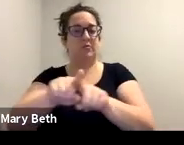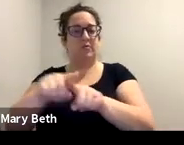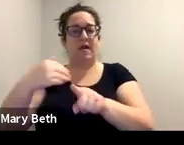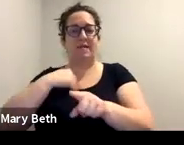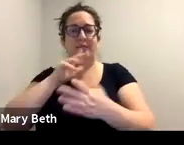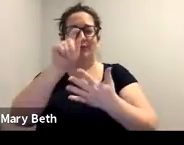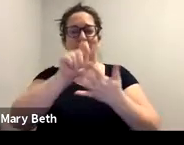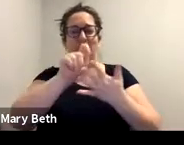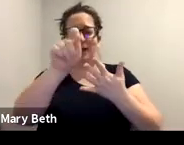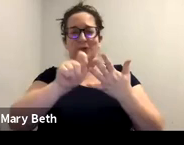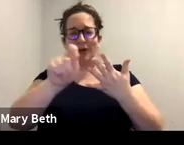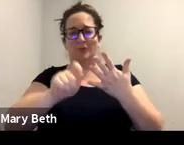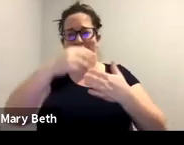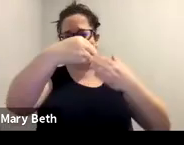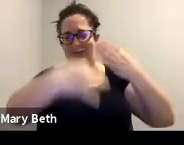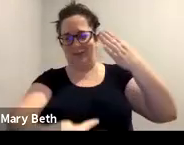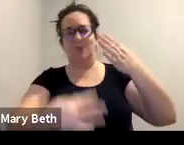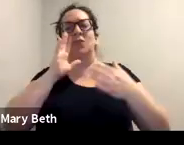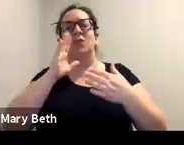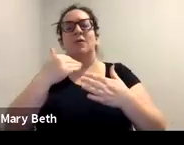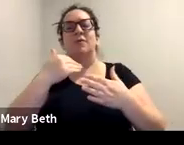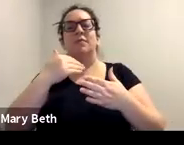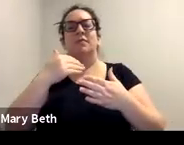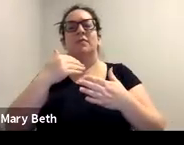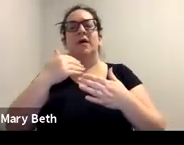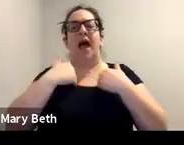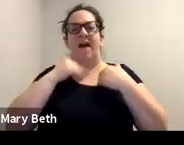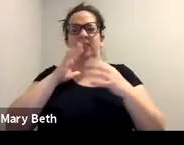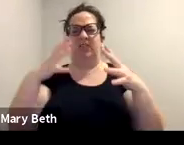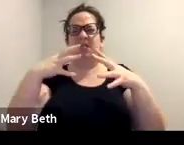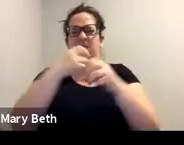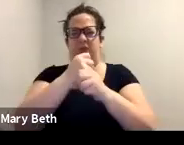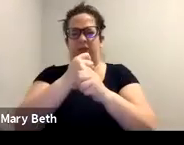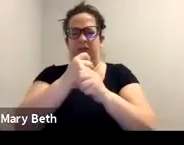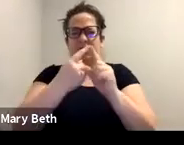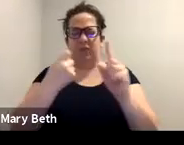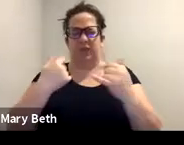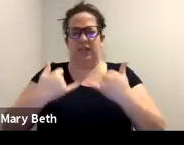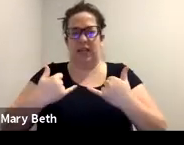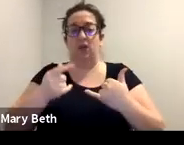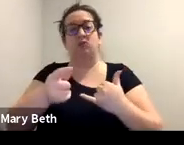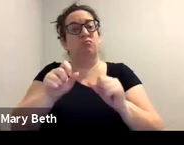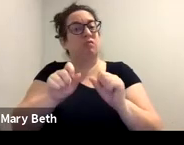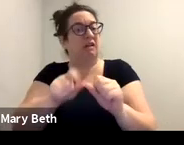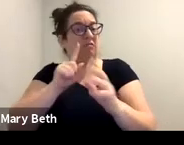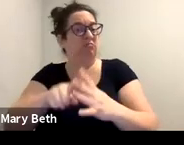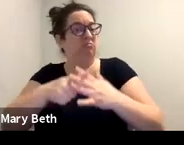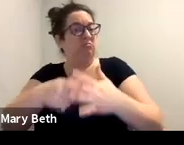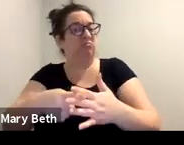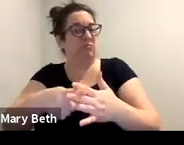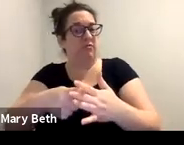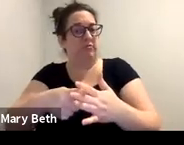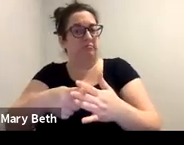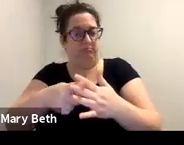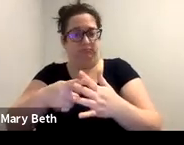that basically is going to be a summary of what we're covering today that you can also start maybe applying in your intake process.